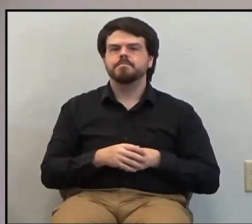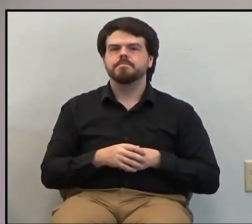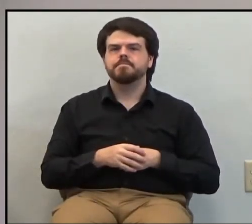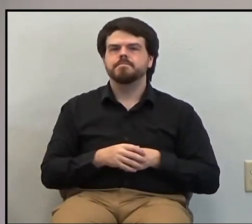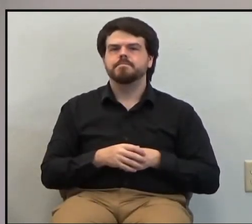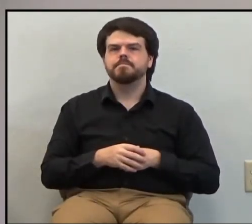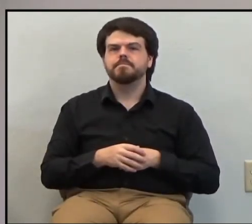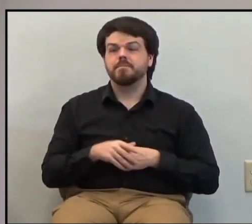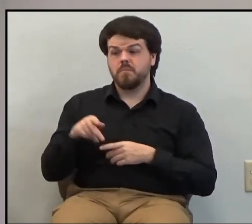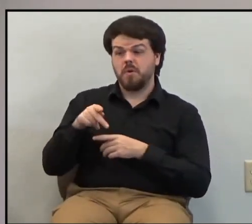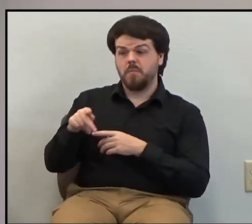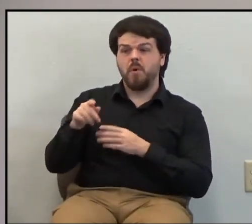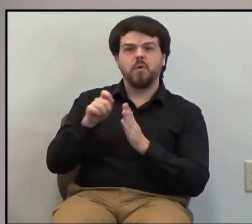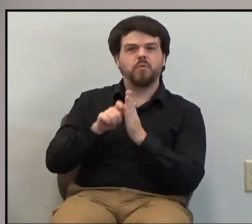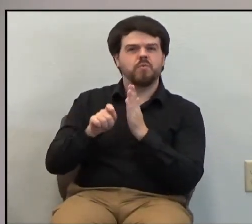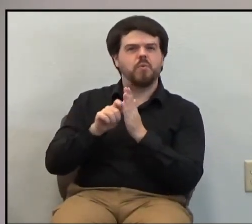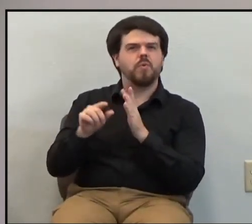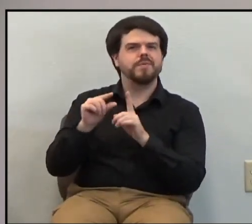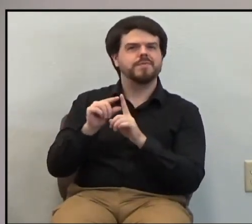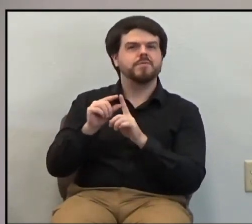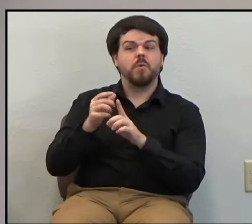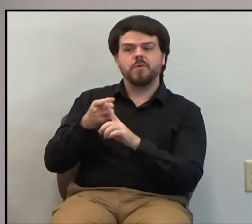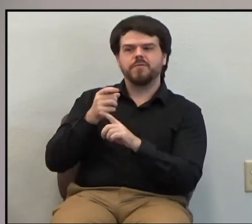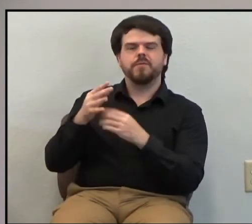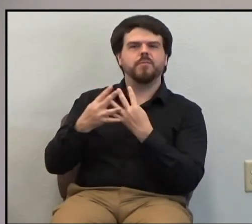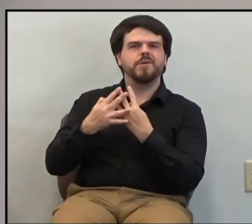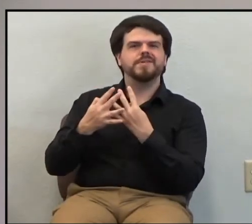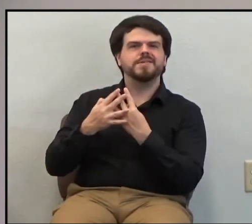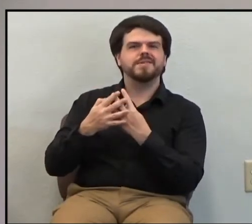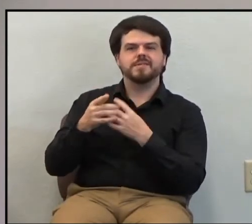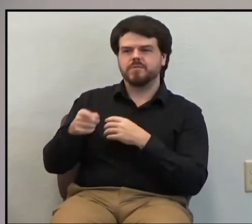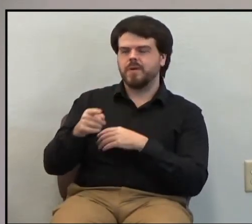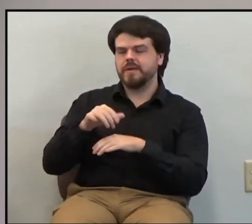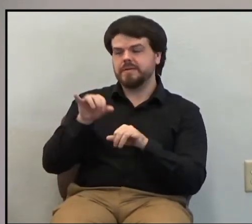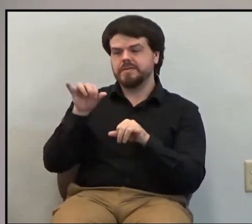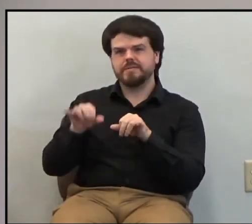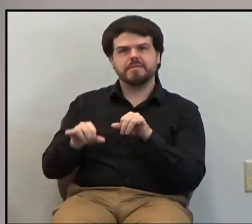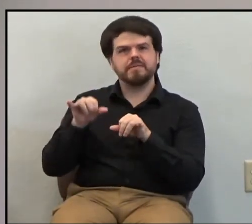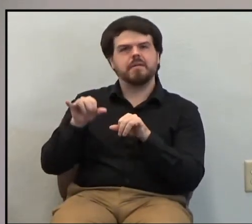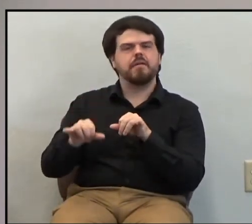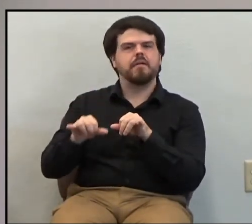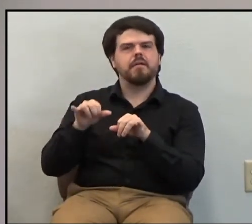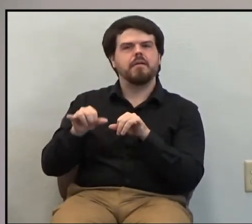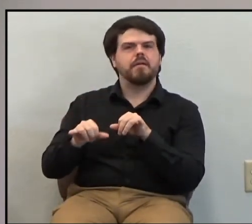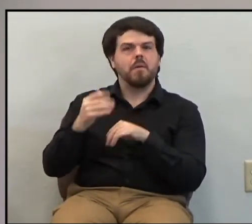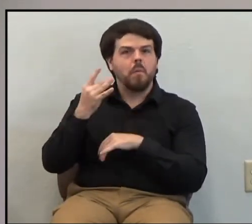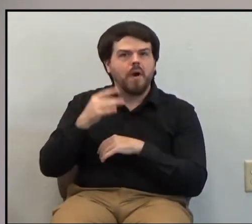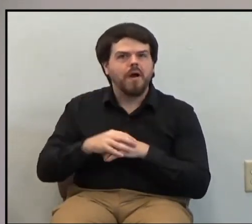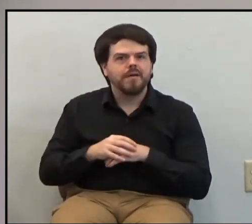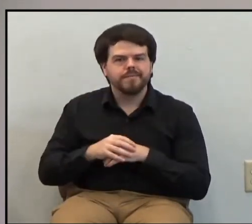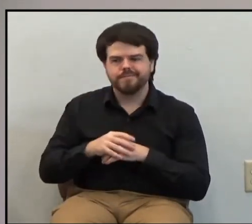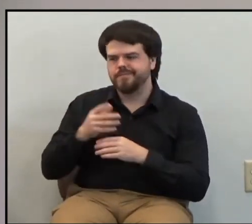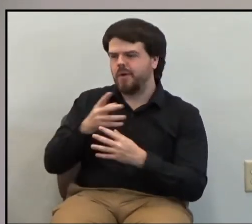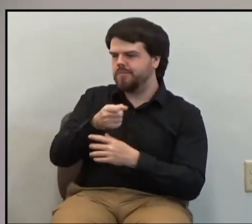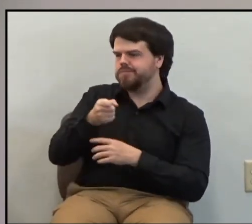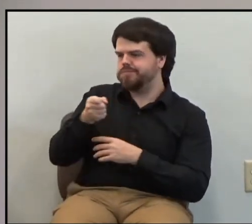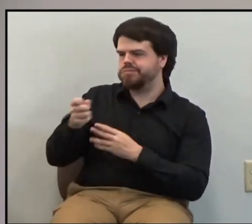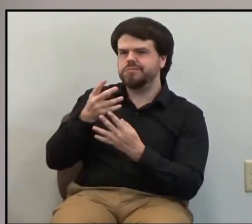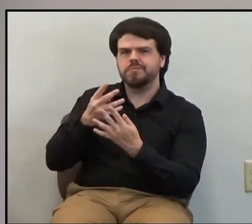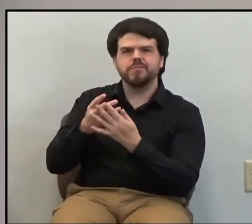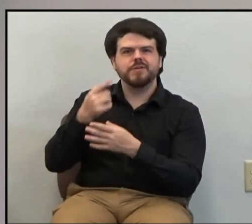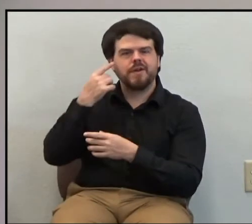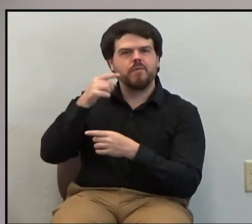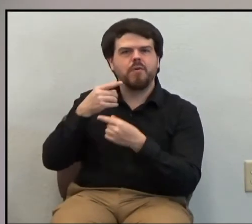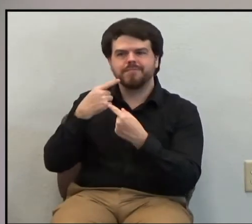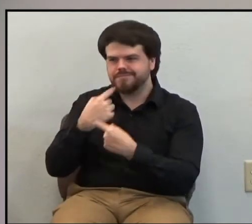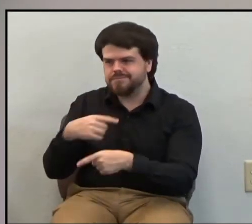Paul wrote these words from prison, where he languished for the cause of Christ, and it's reasonable